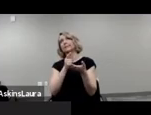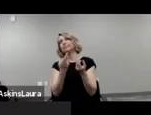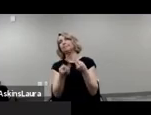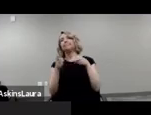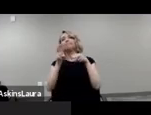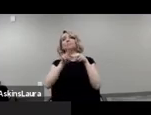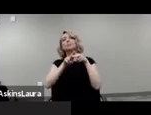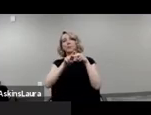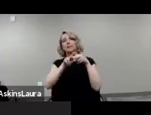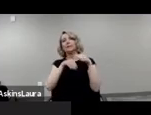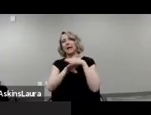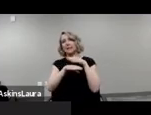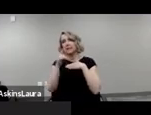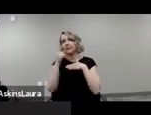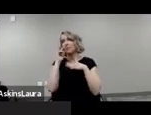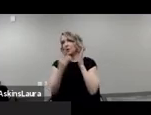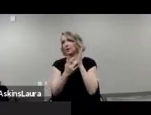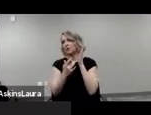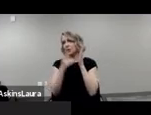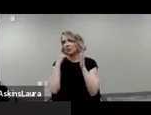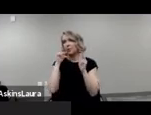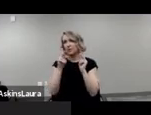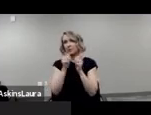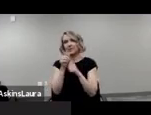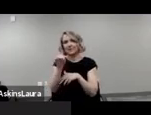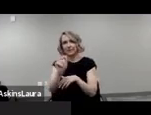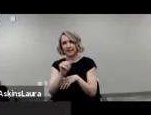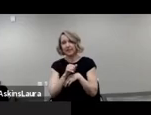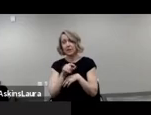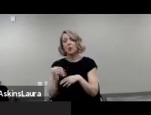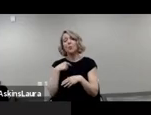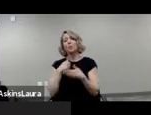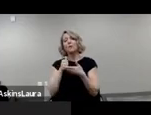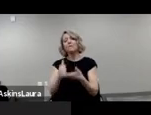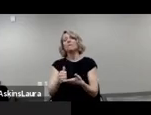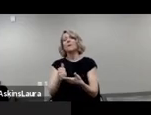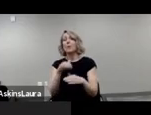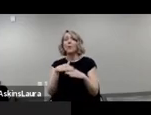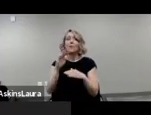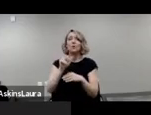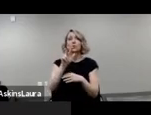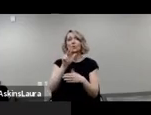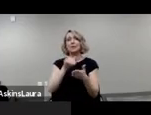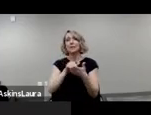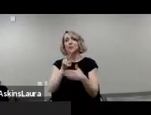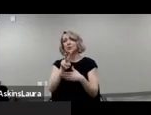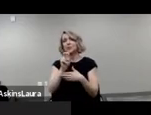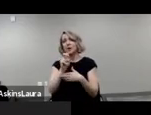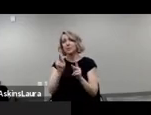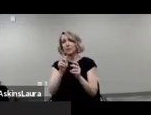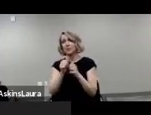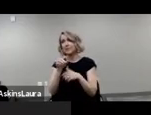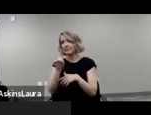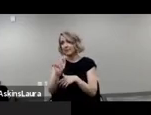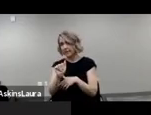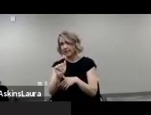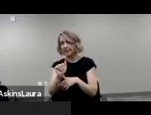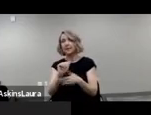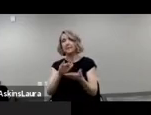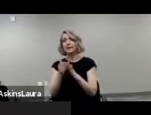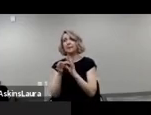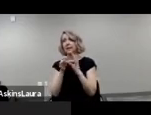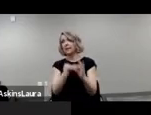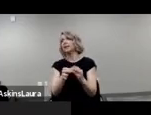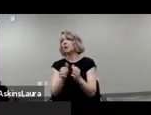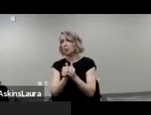Through our digital access project, CFILC has assisted over 3,200 individuals with disabilities and getting connected